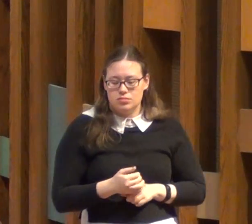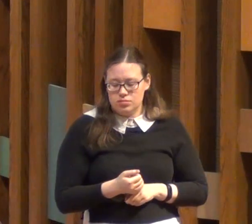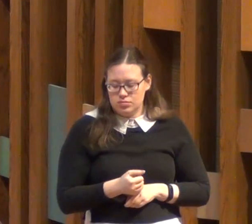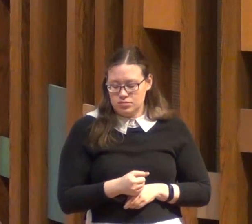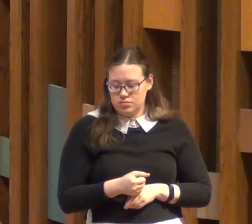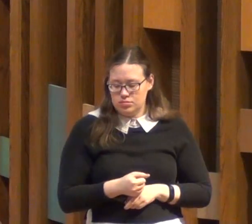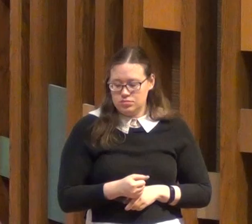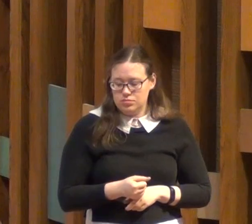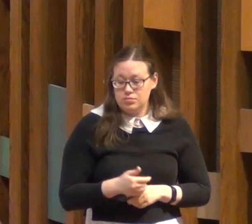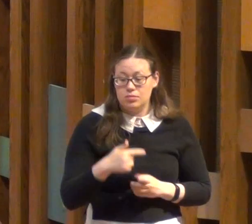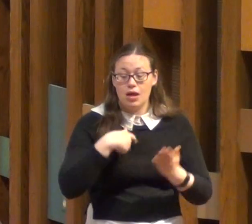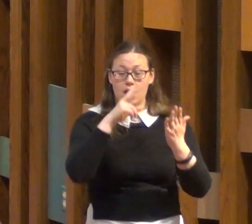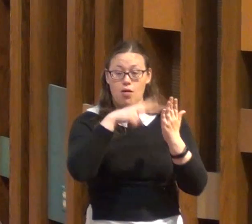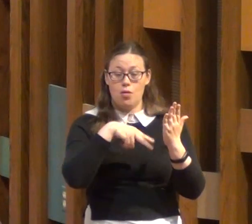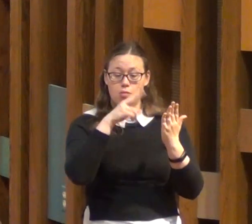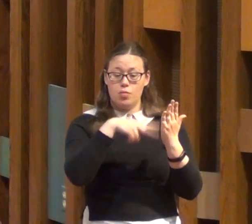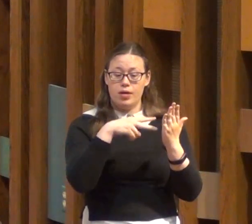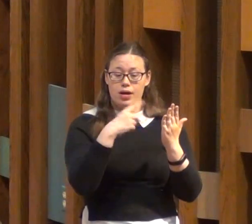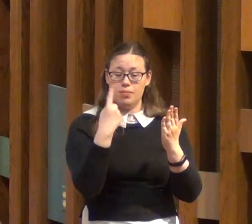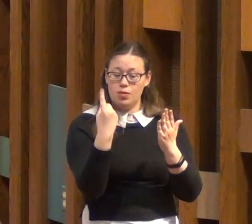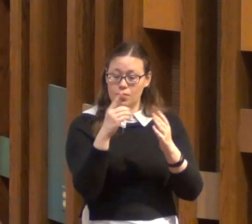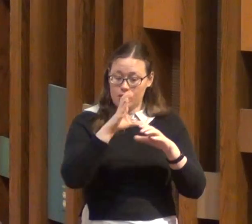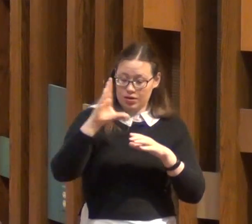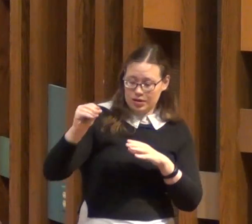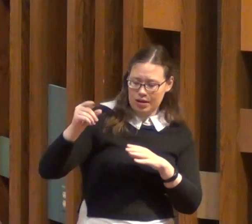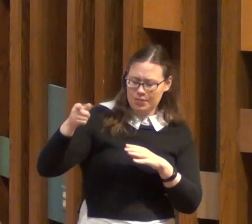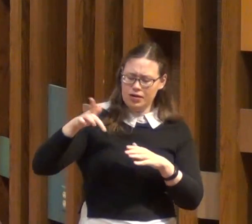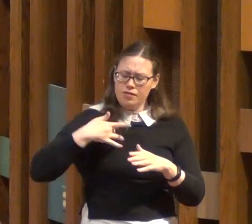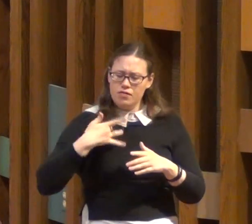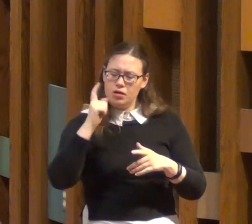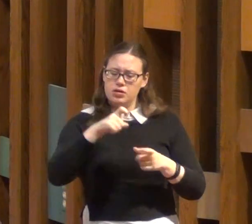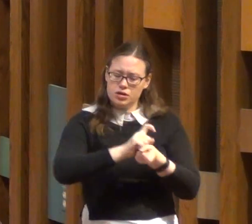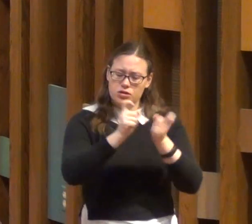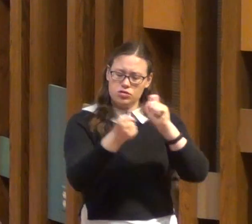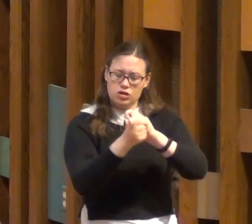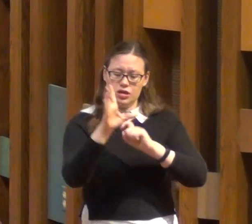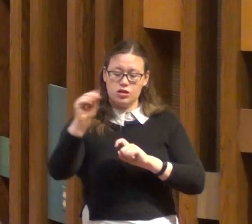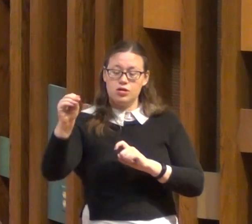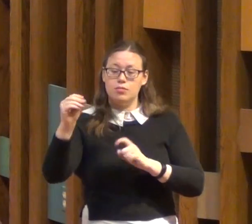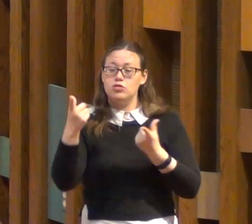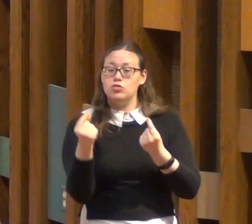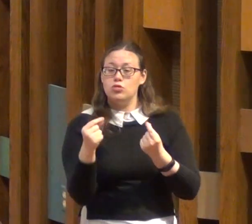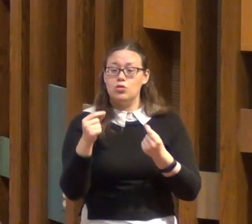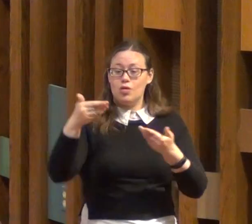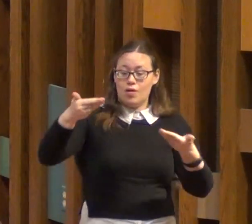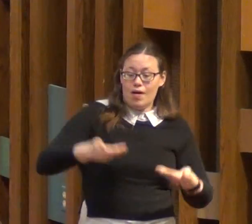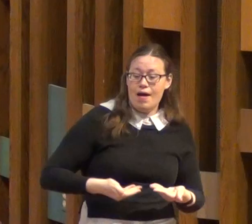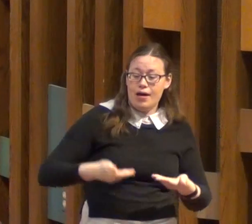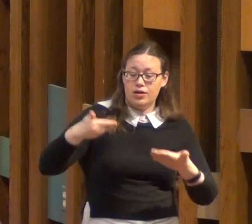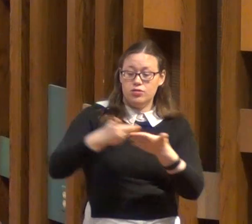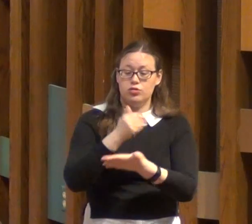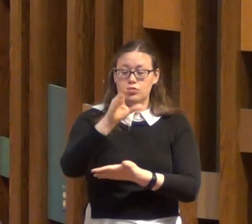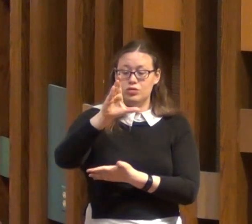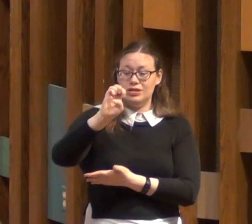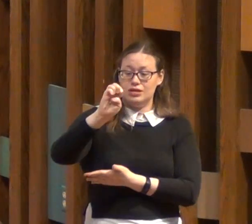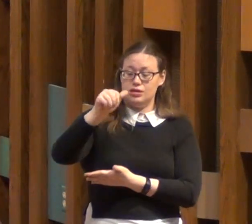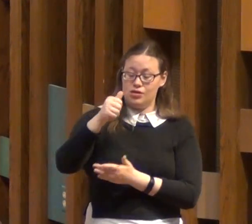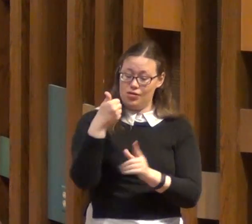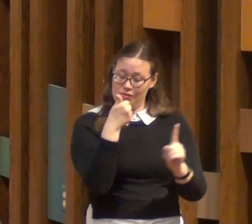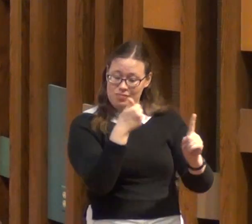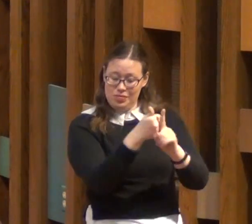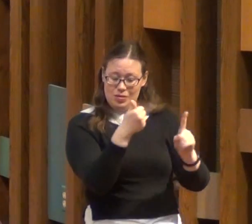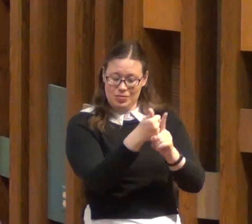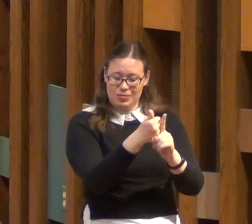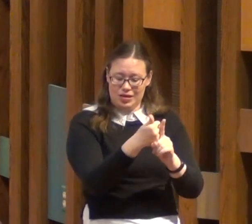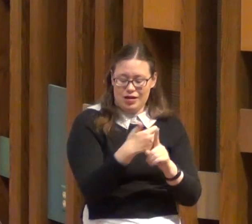I read about a company feeling it was time for a shakeup who hired a new CEO with a reputation for ridding the